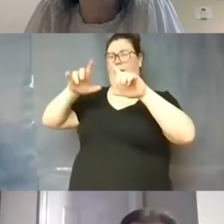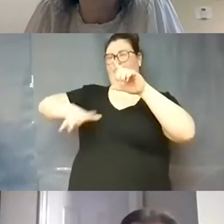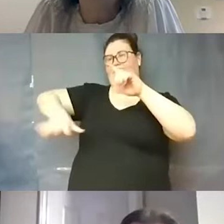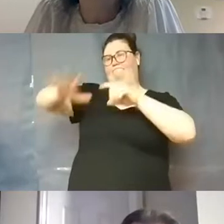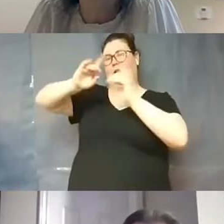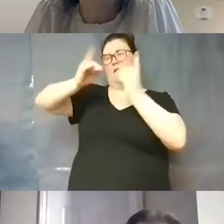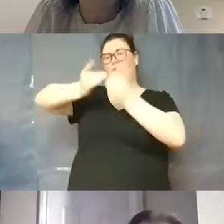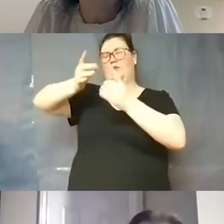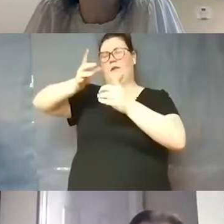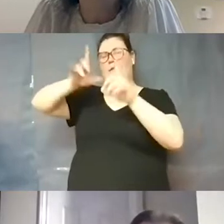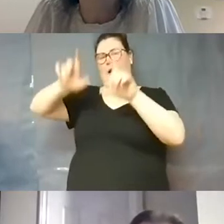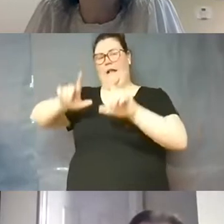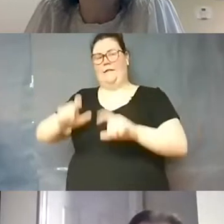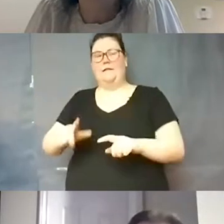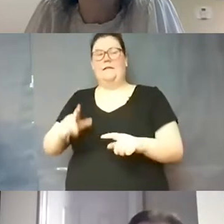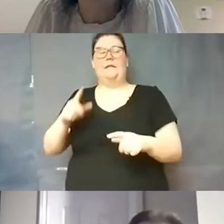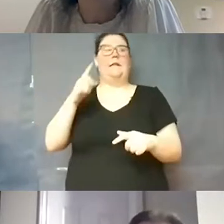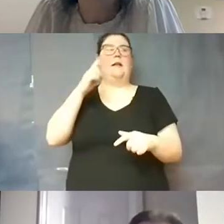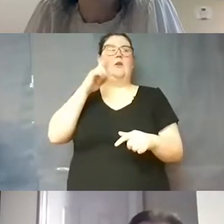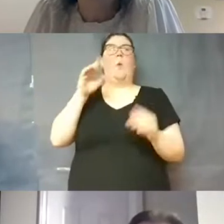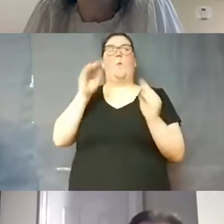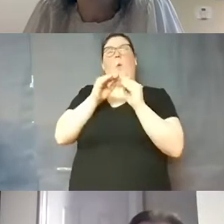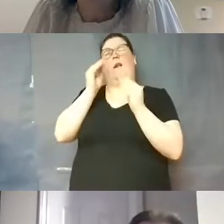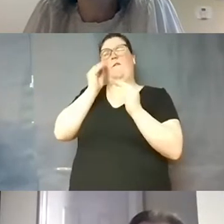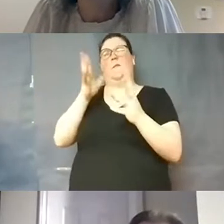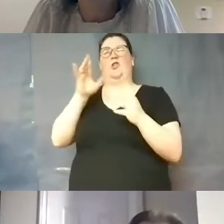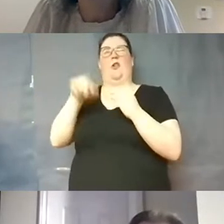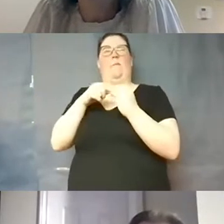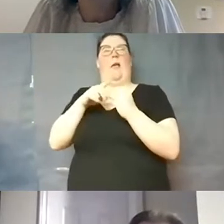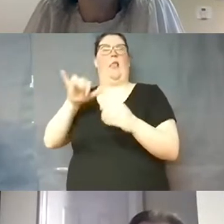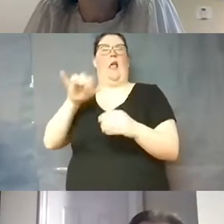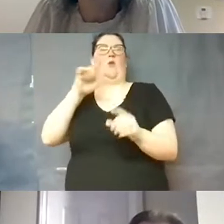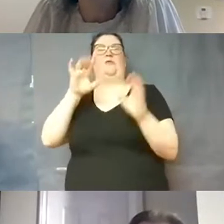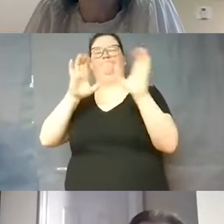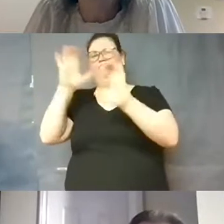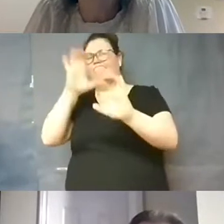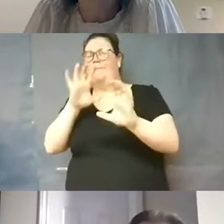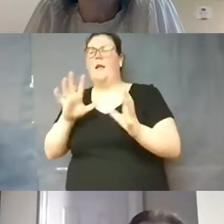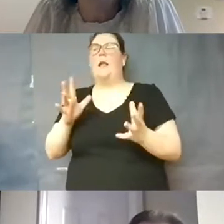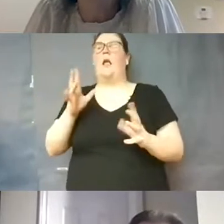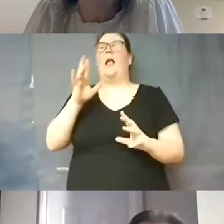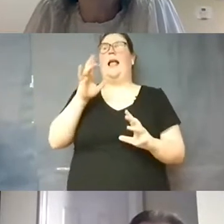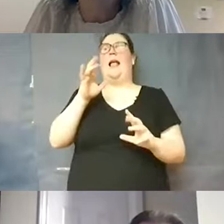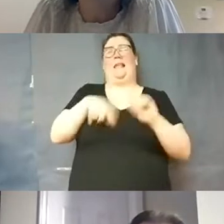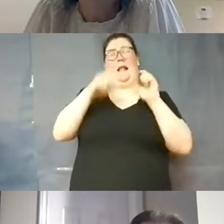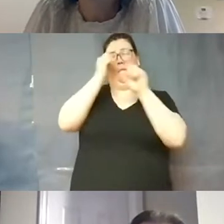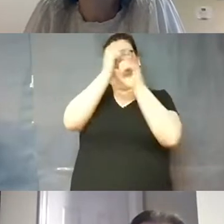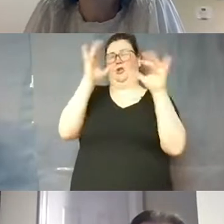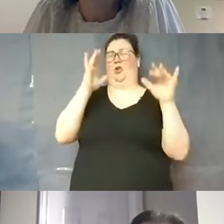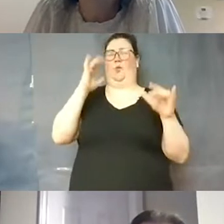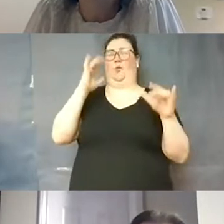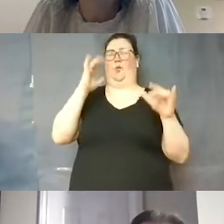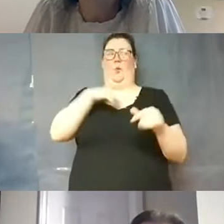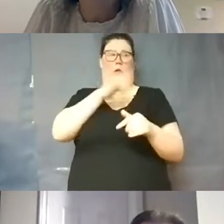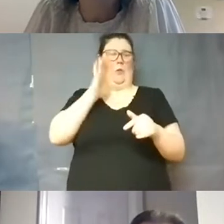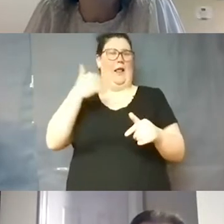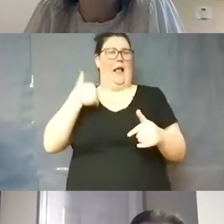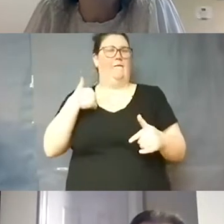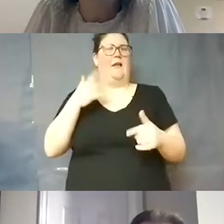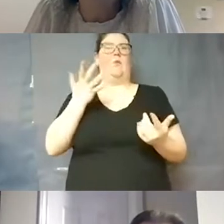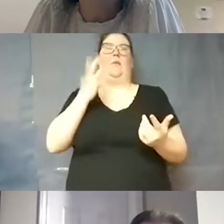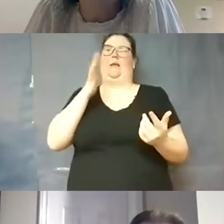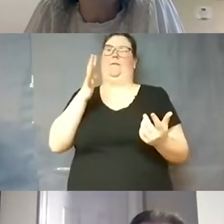exploratory phase right now so more information to come um i can't imagine that we would ever have like you said it would have to be completely